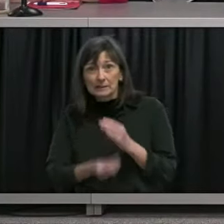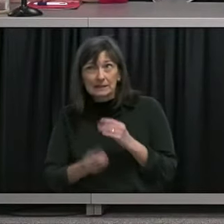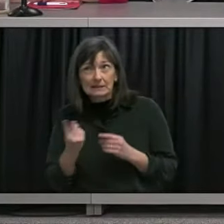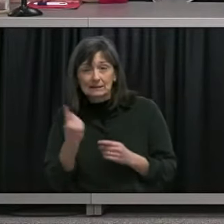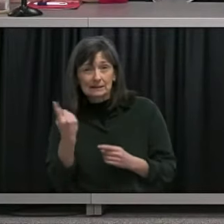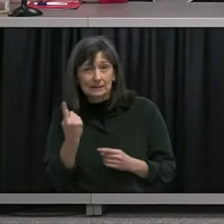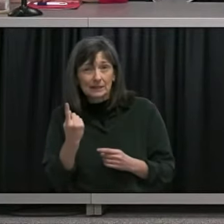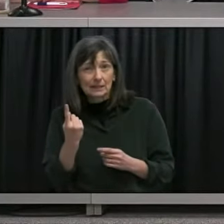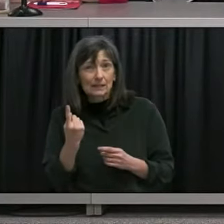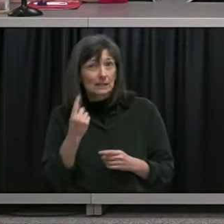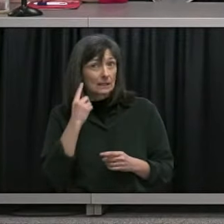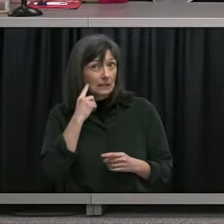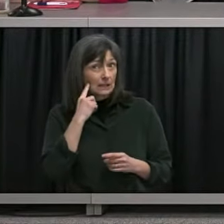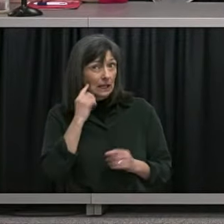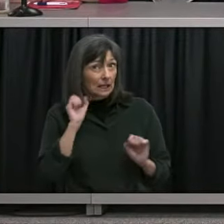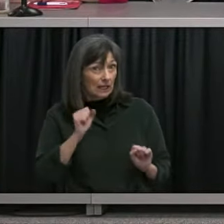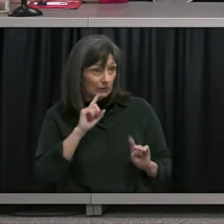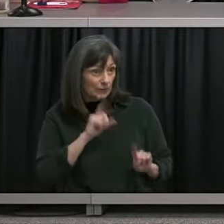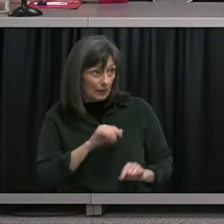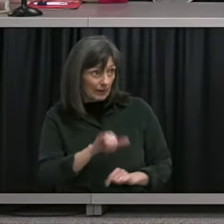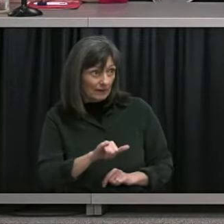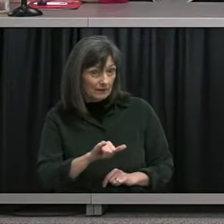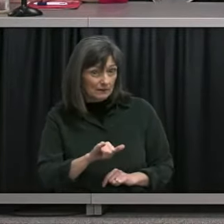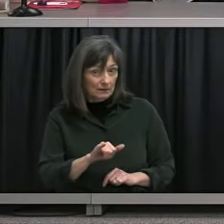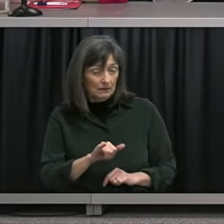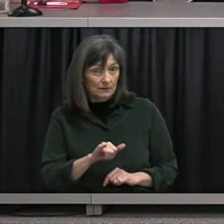sorry am I allowed to re-assess that sorry